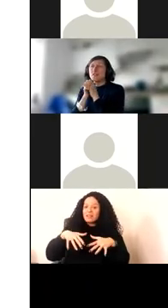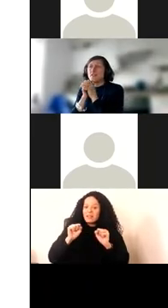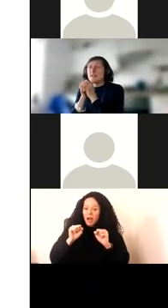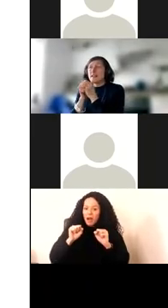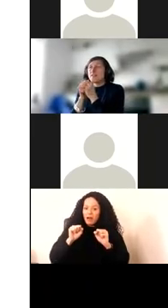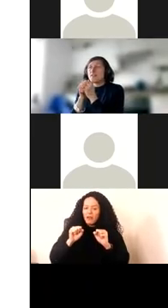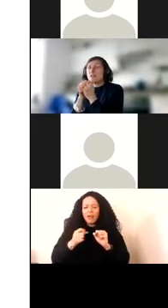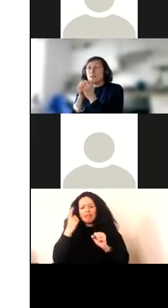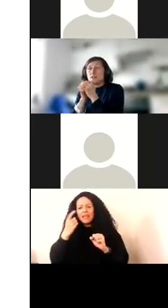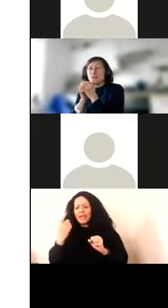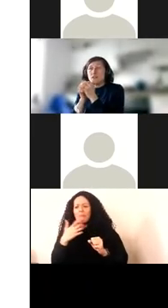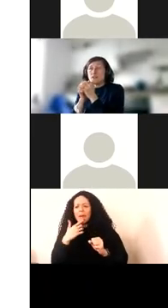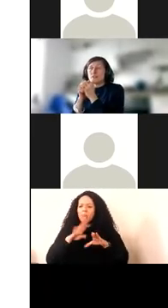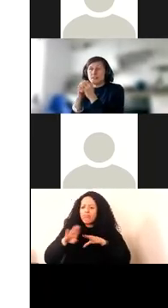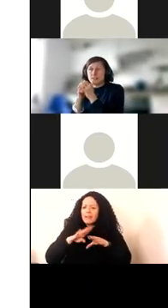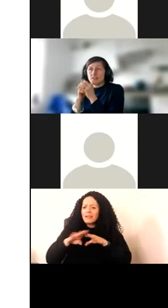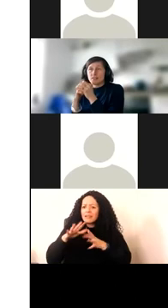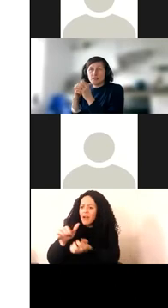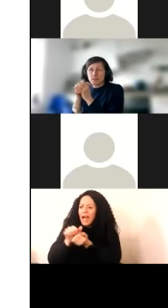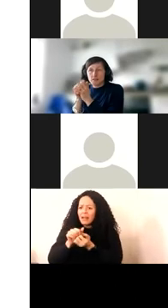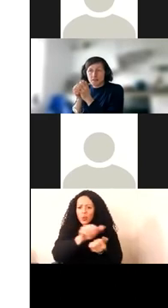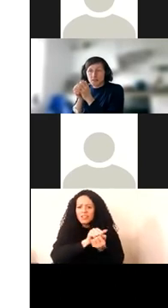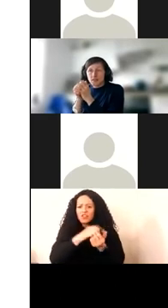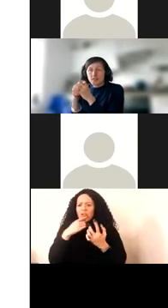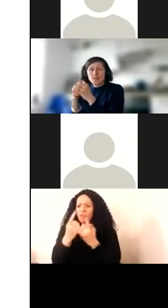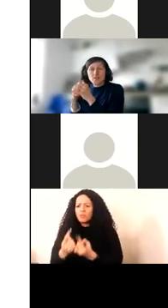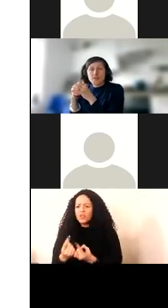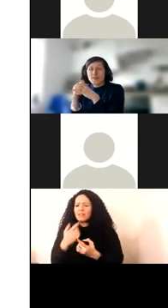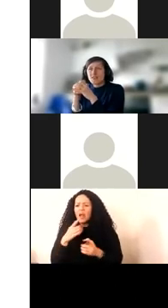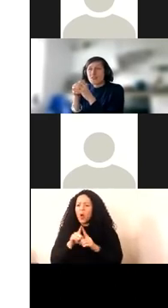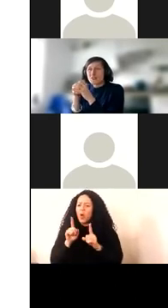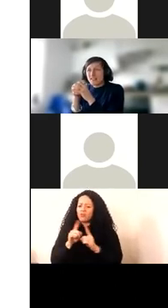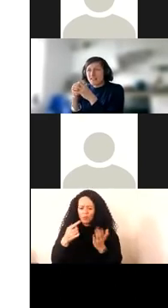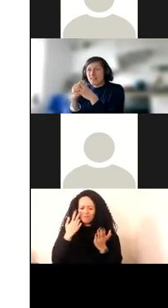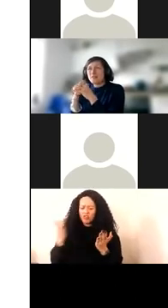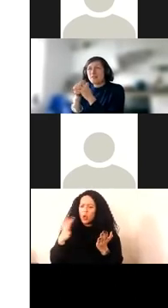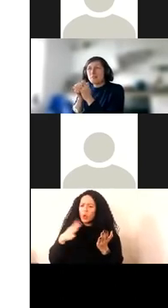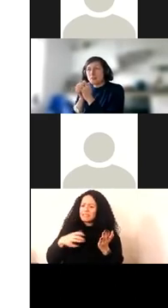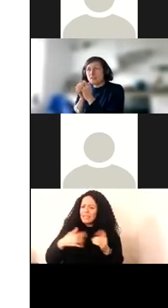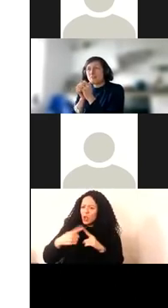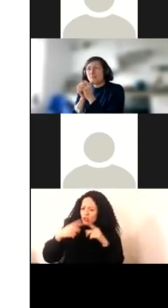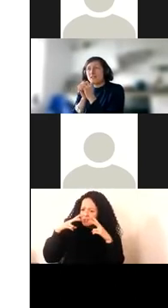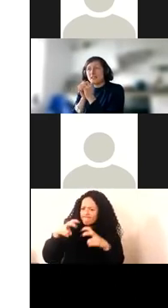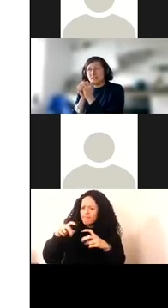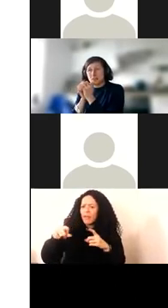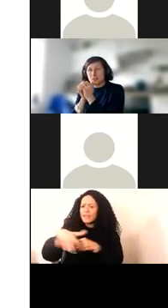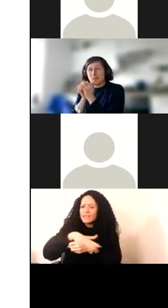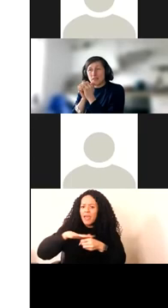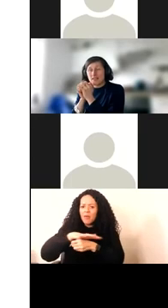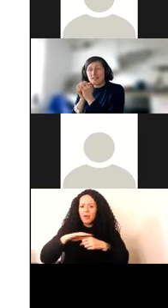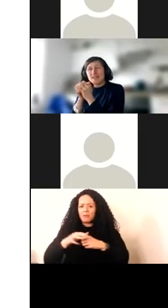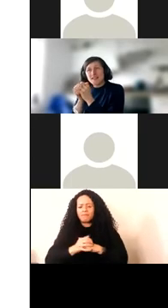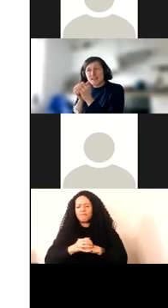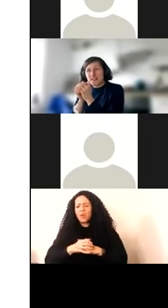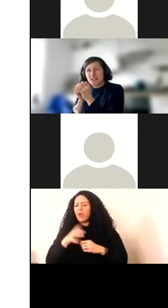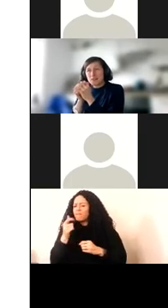acquisition and for new and urgent research in the field. Within this context, there are a few points of particular note for